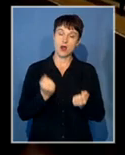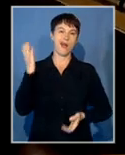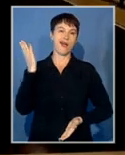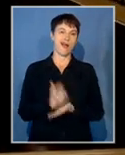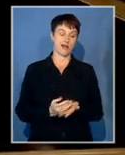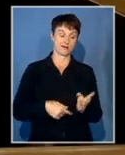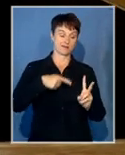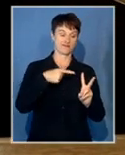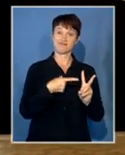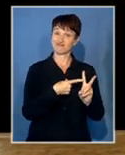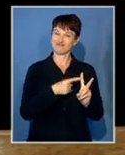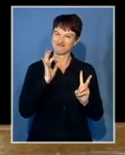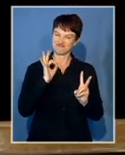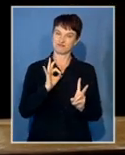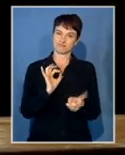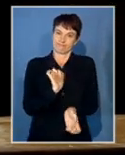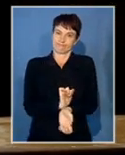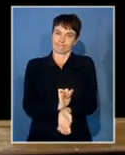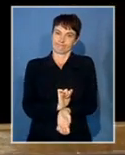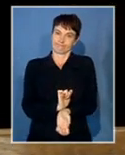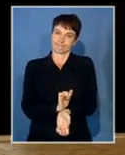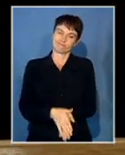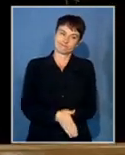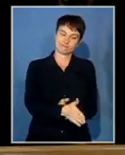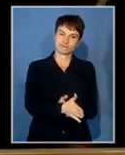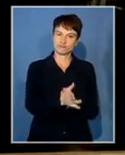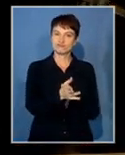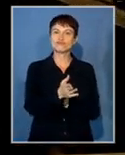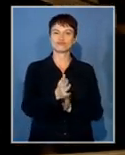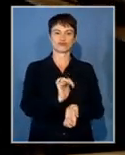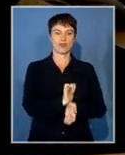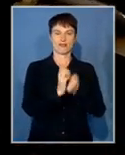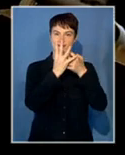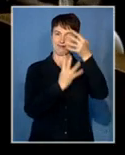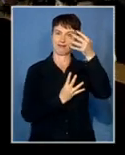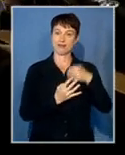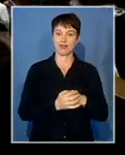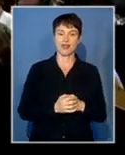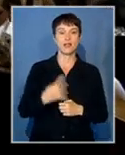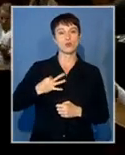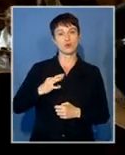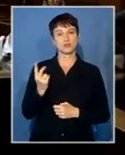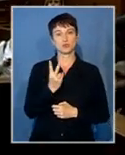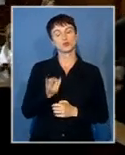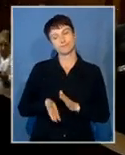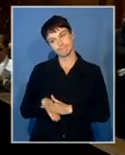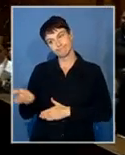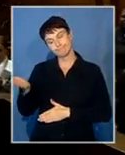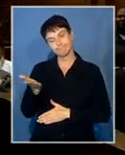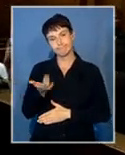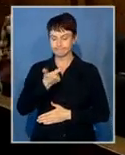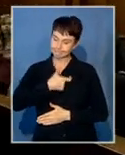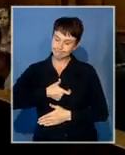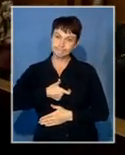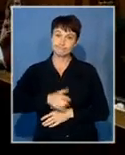handcuffed and sent to jail. Her daughters cut lonely figures as they walked out of court. Co-accused Vela Mabena,